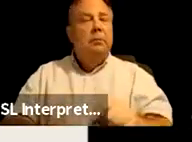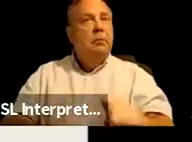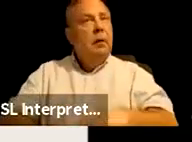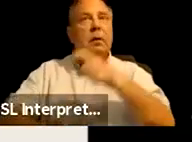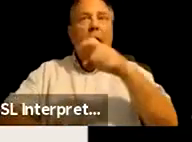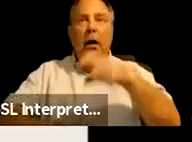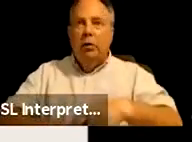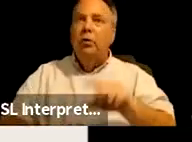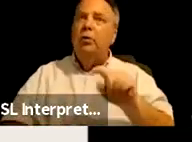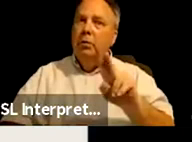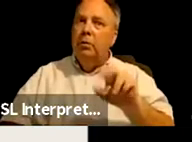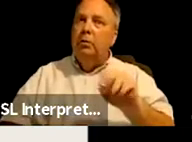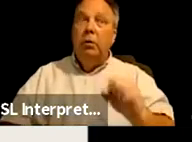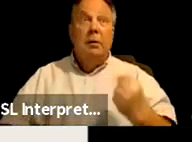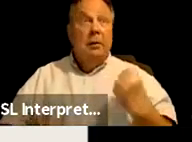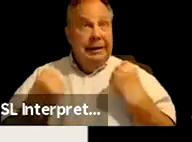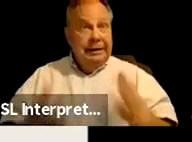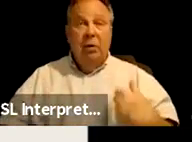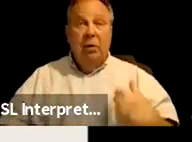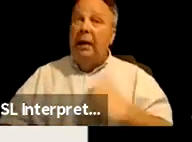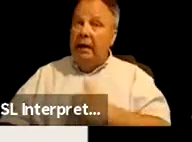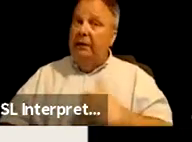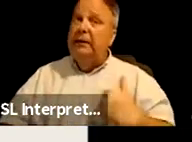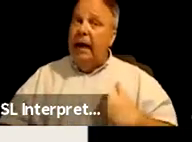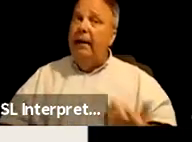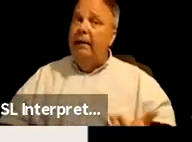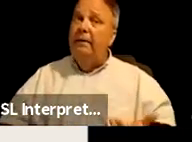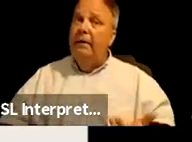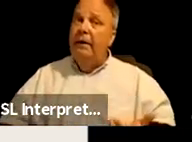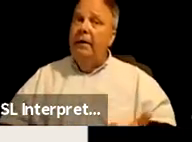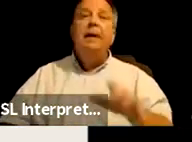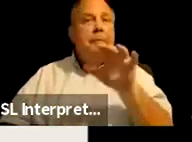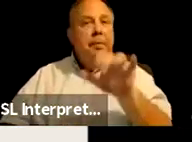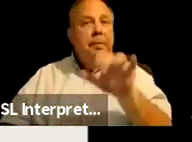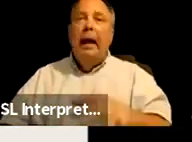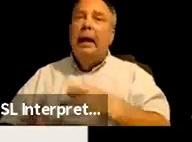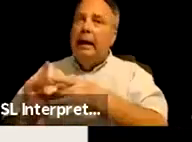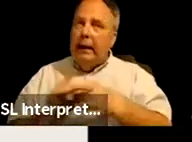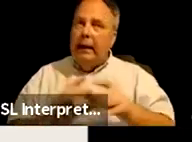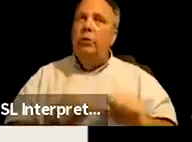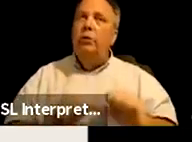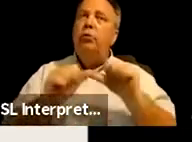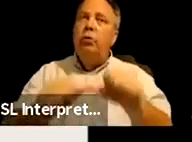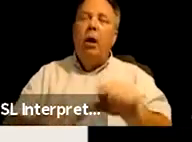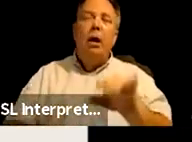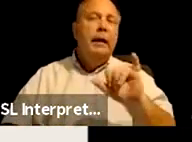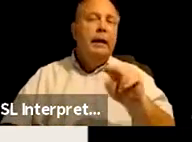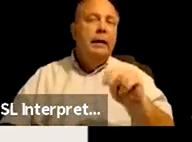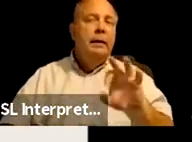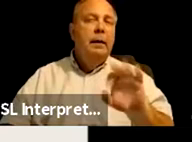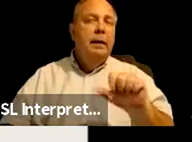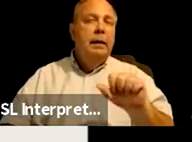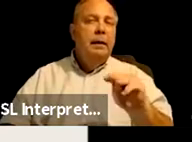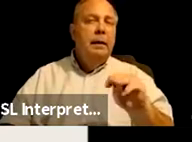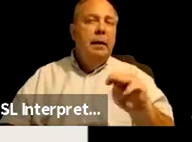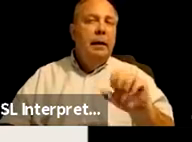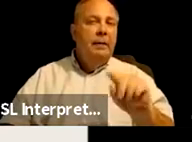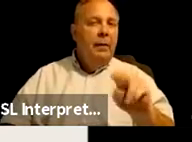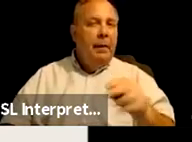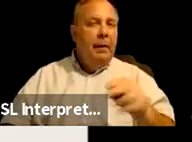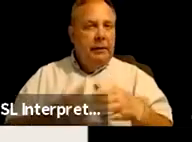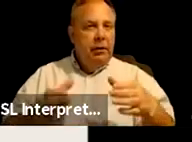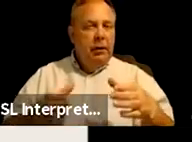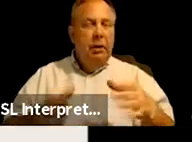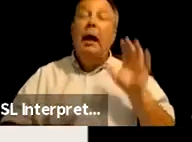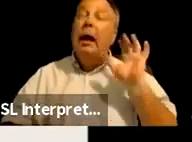trauma, which so many of us natives have, um, that can lead to chronic inflammation and chronic inflammation can